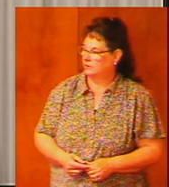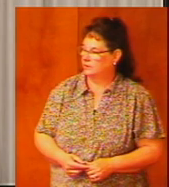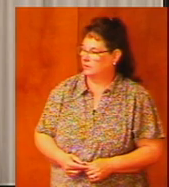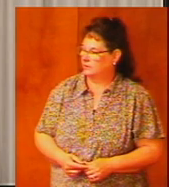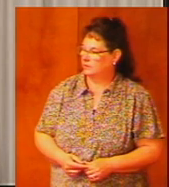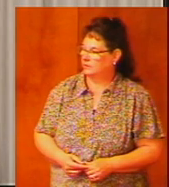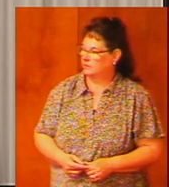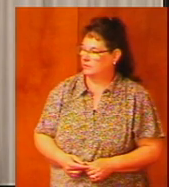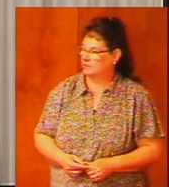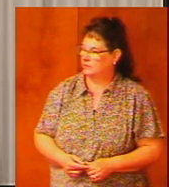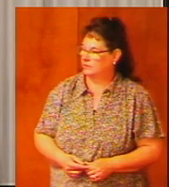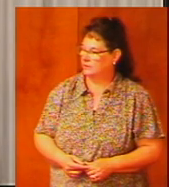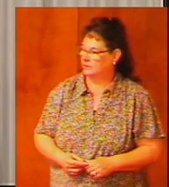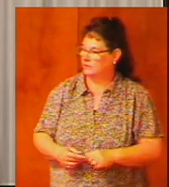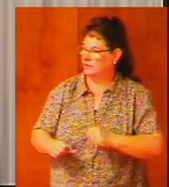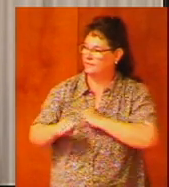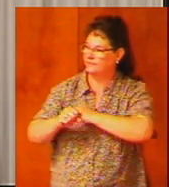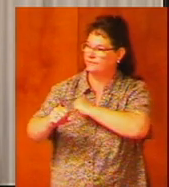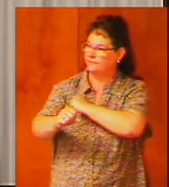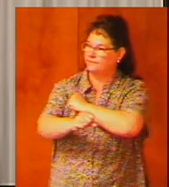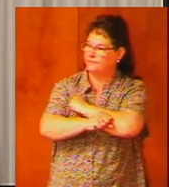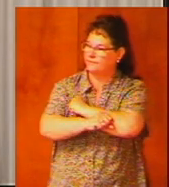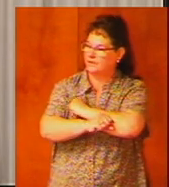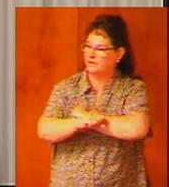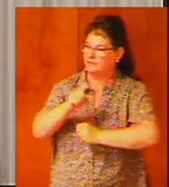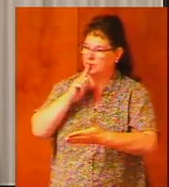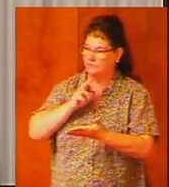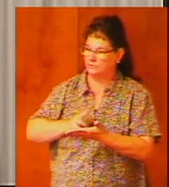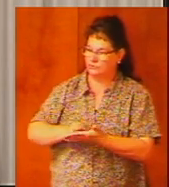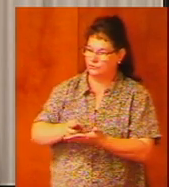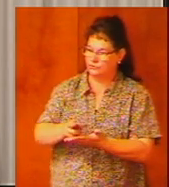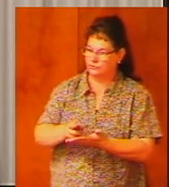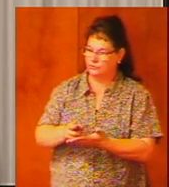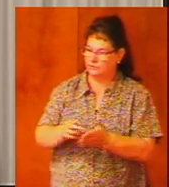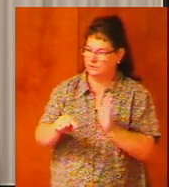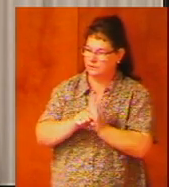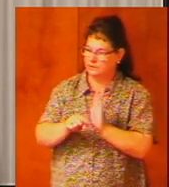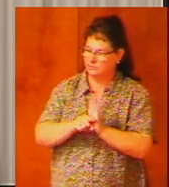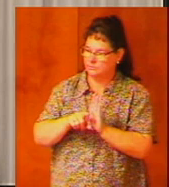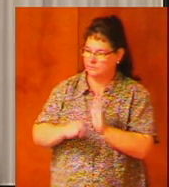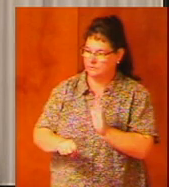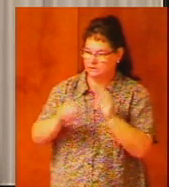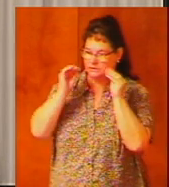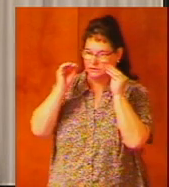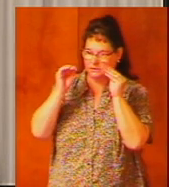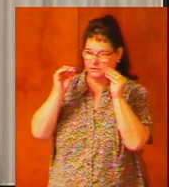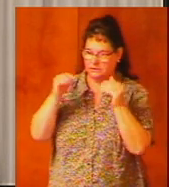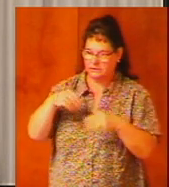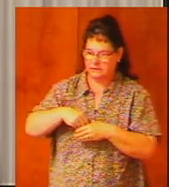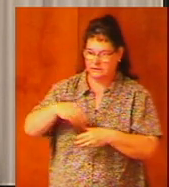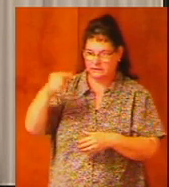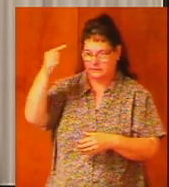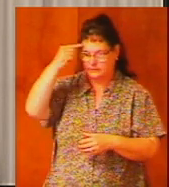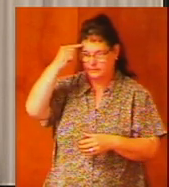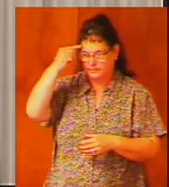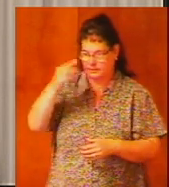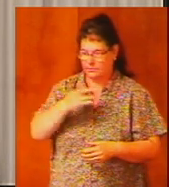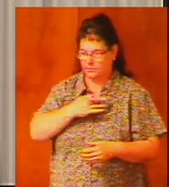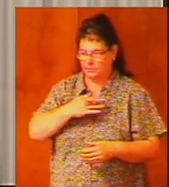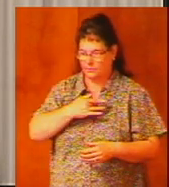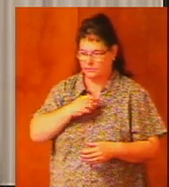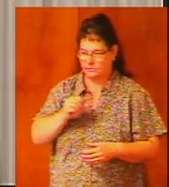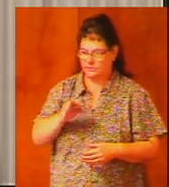the fundamental truths of the gospel must be instilled in the minds and hearts of Christians